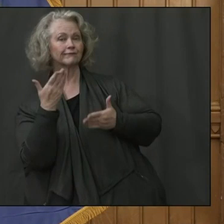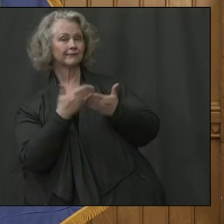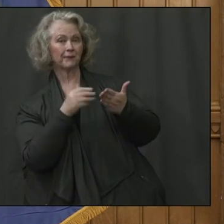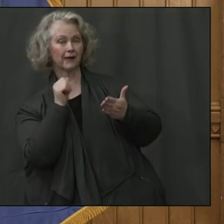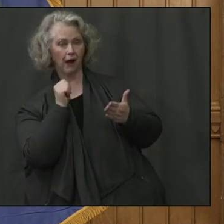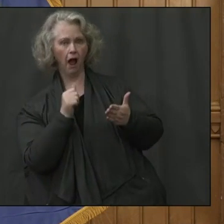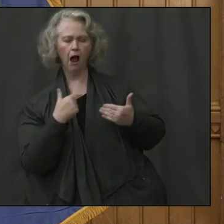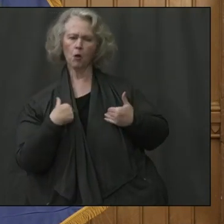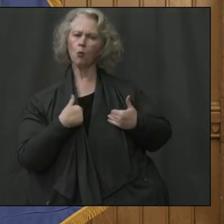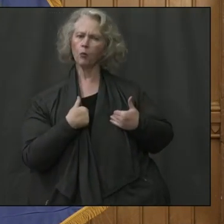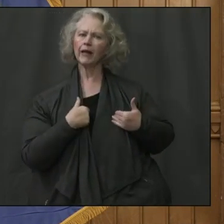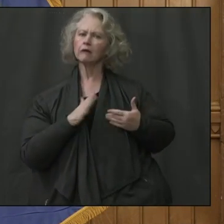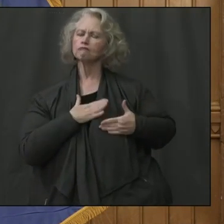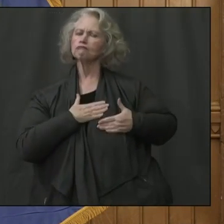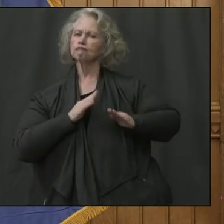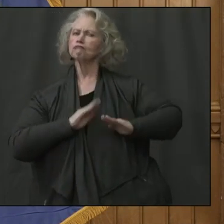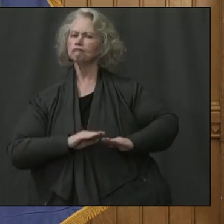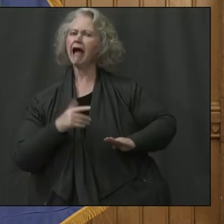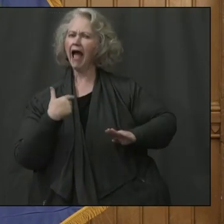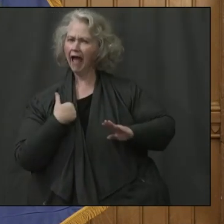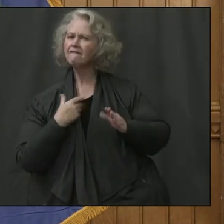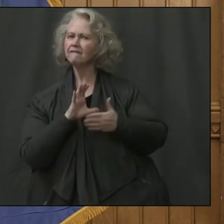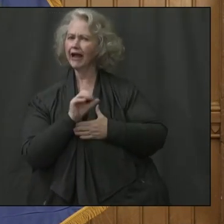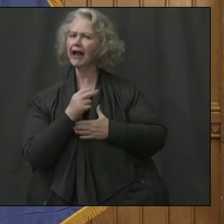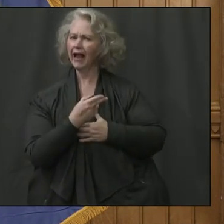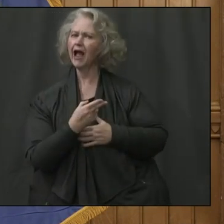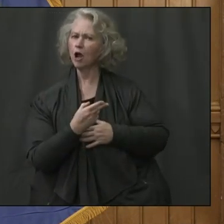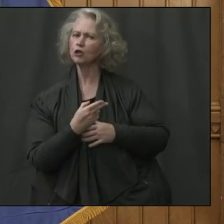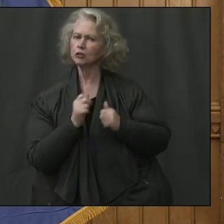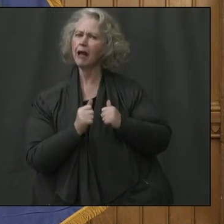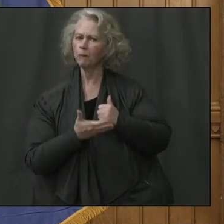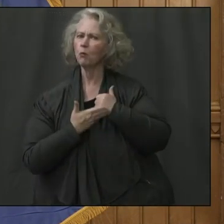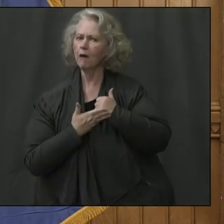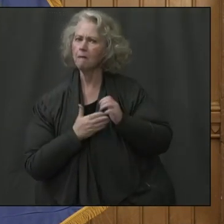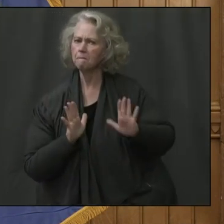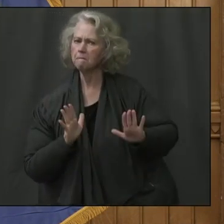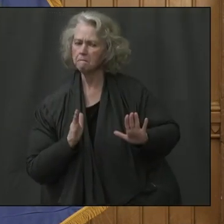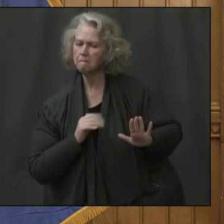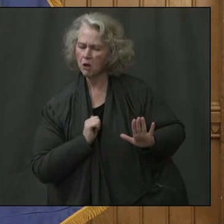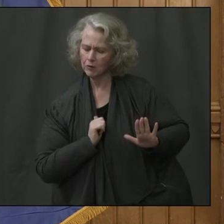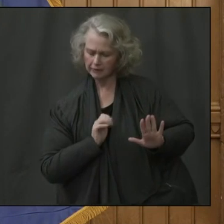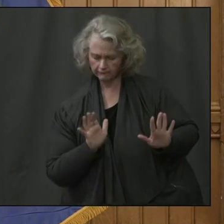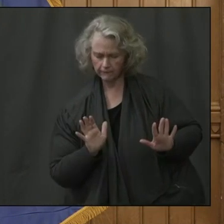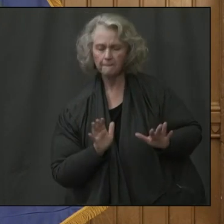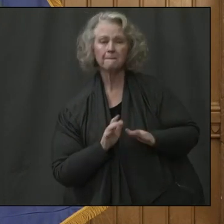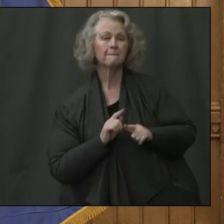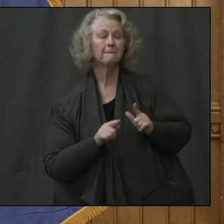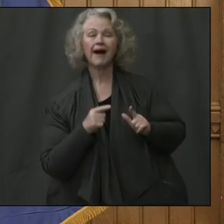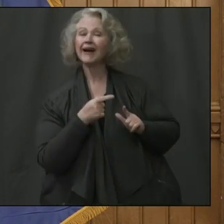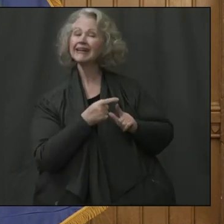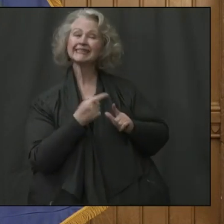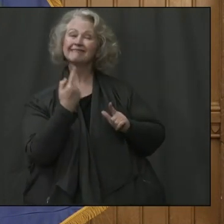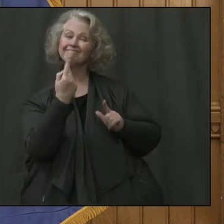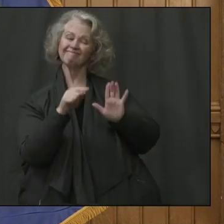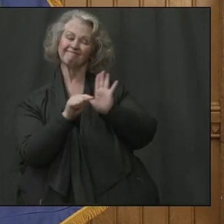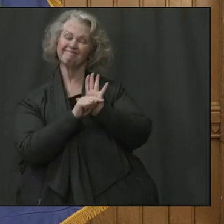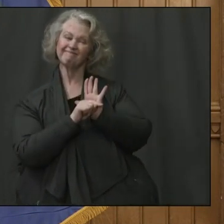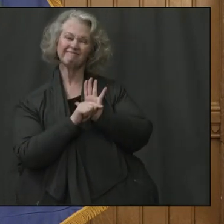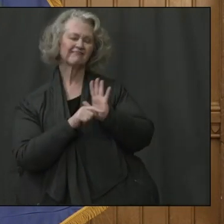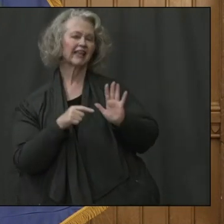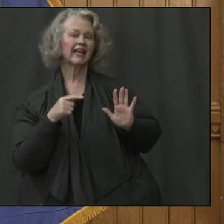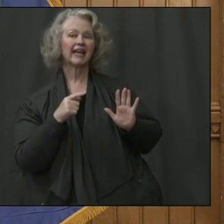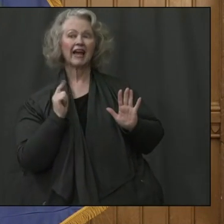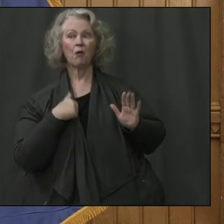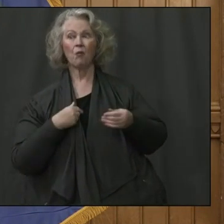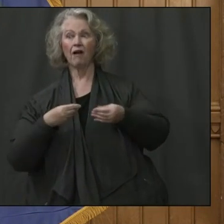cash flow issues. We're well prepared. I'll tell you what it doesn't do is it does not make up for revenue